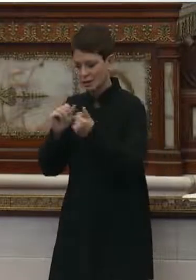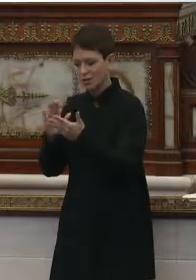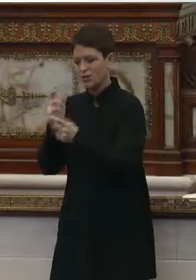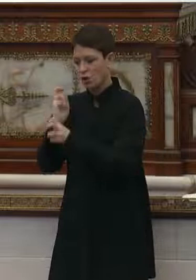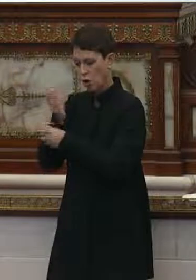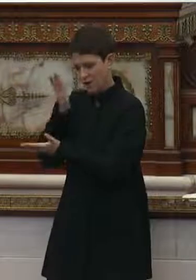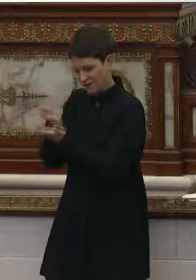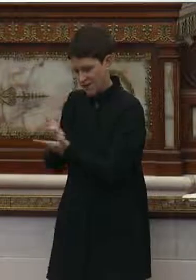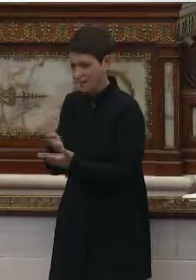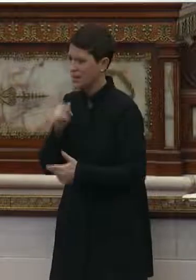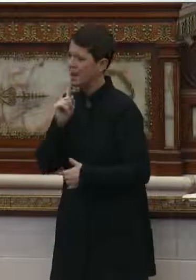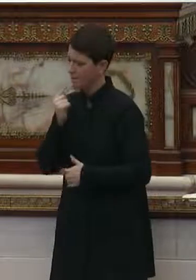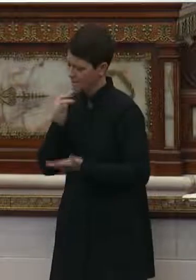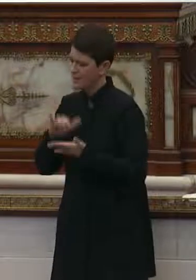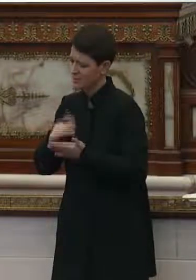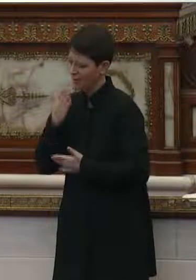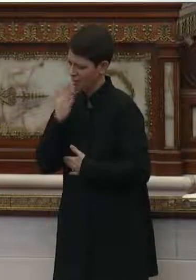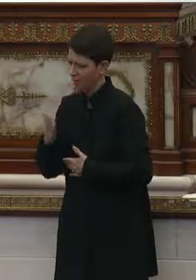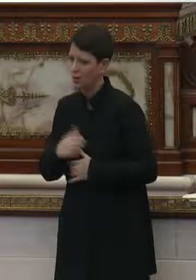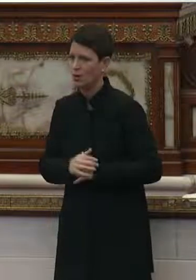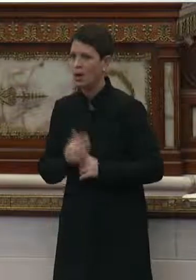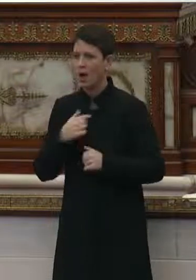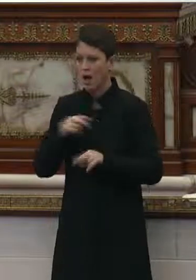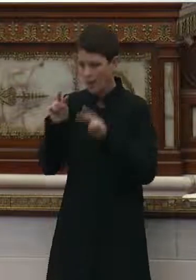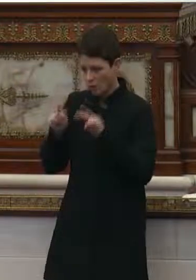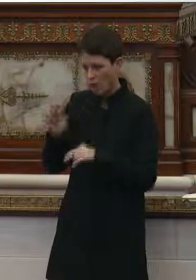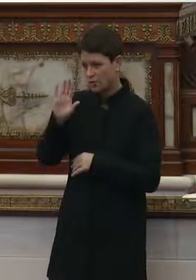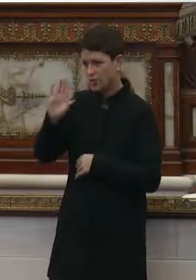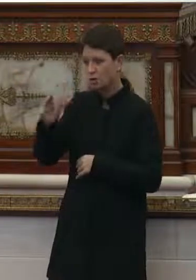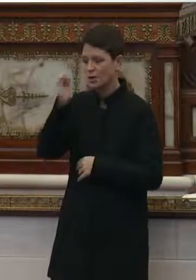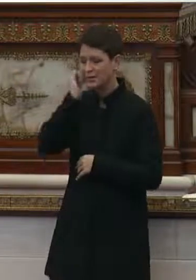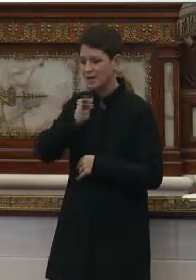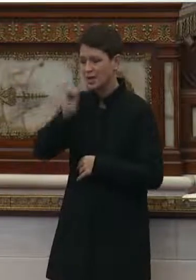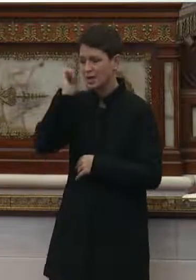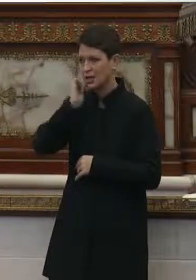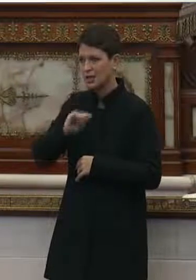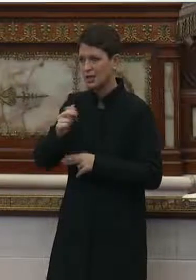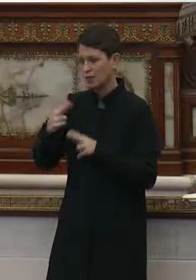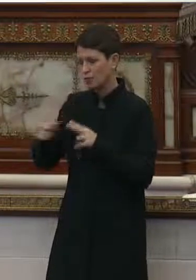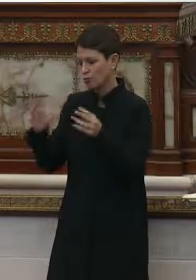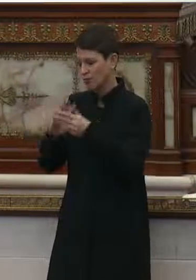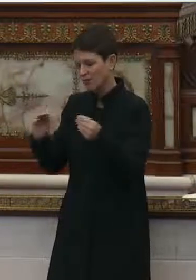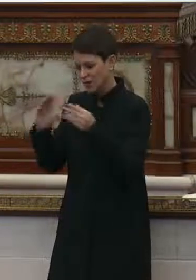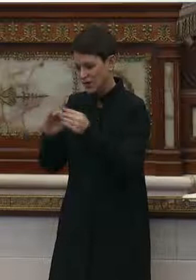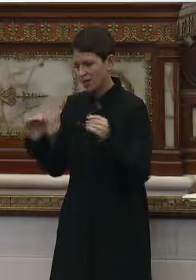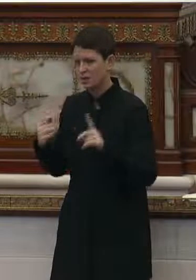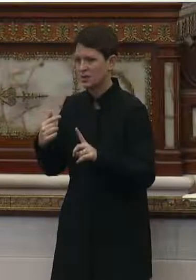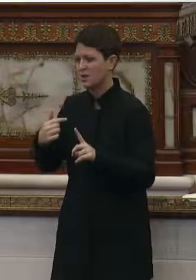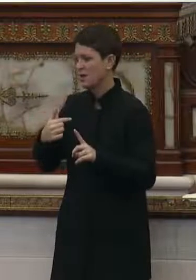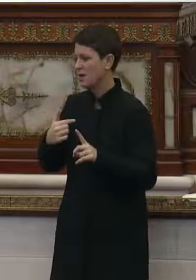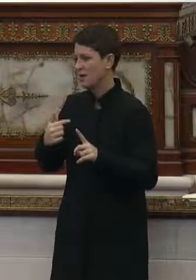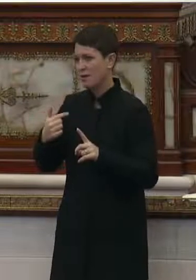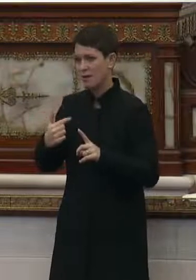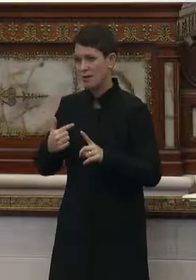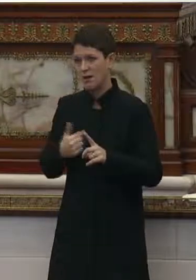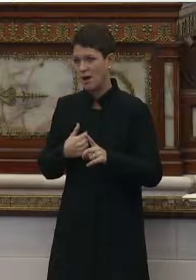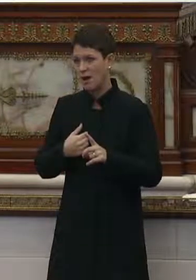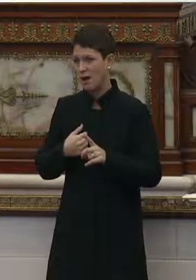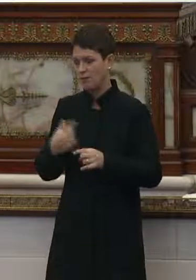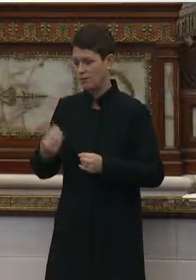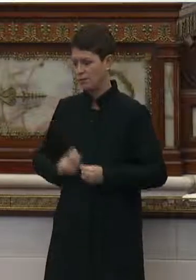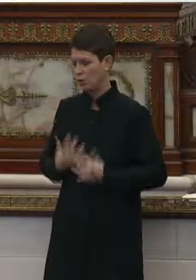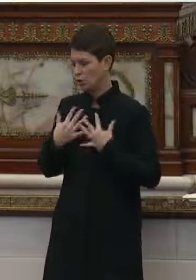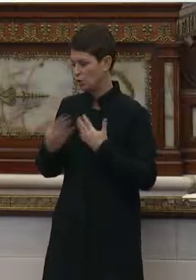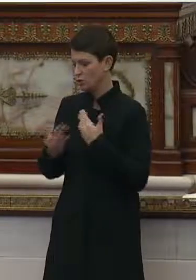facts. And I mean that. I watch your daily briefings and I am encouraged about whatever